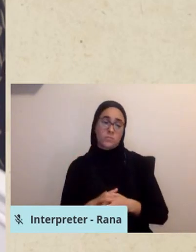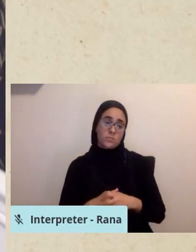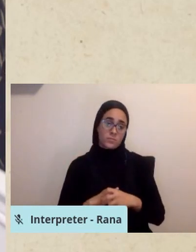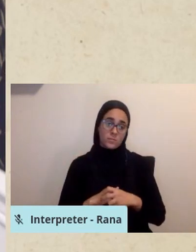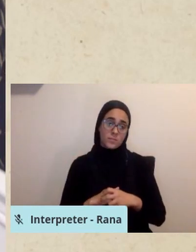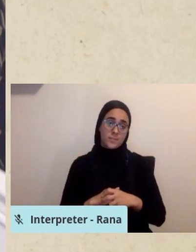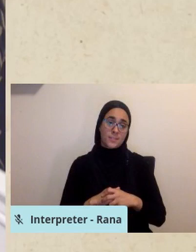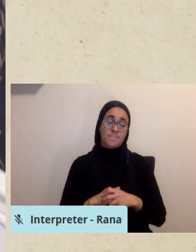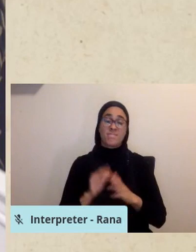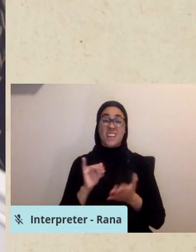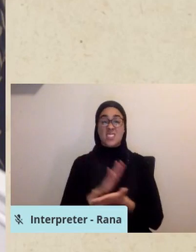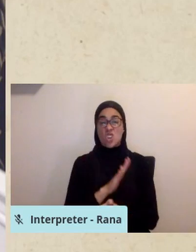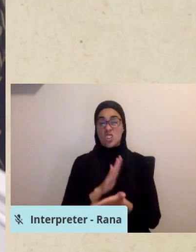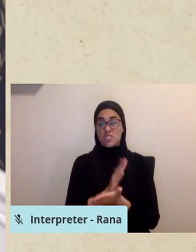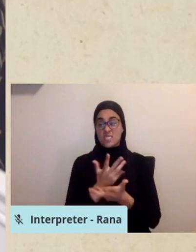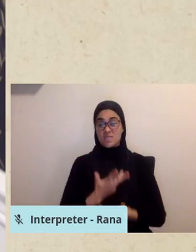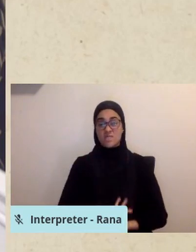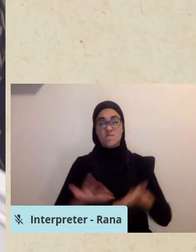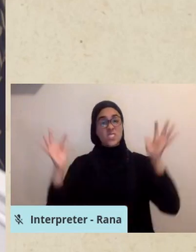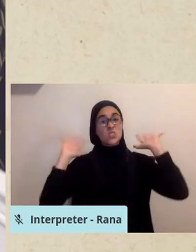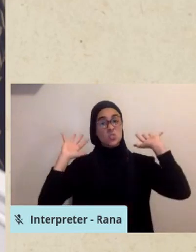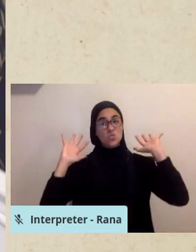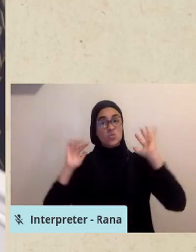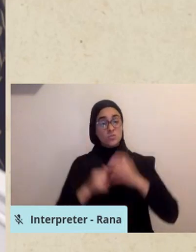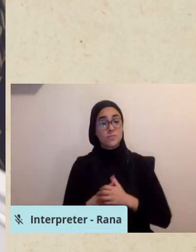End of document. That's it.